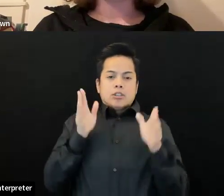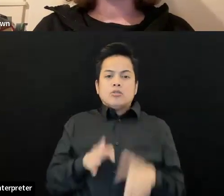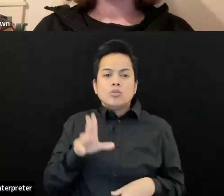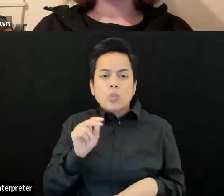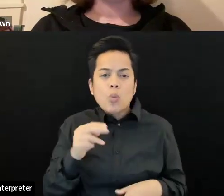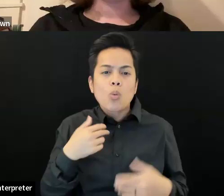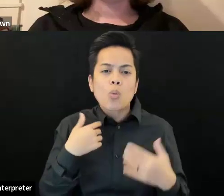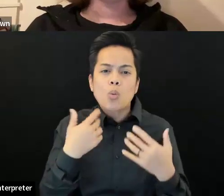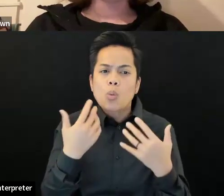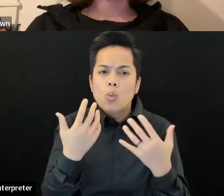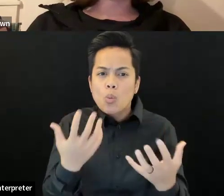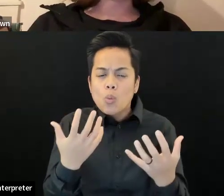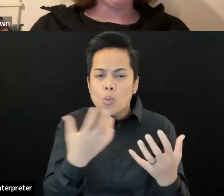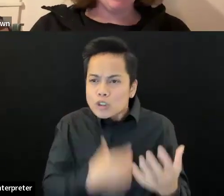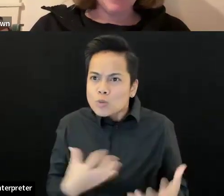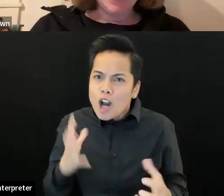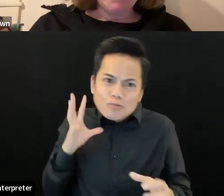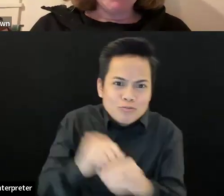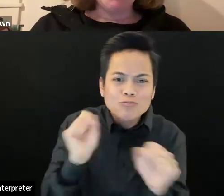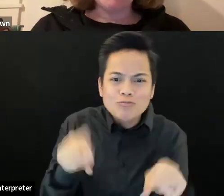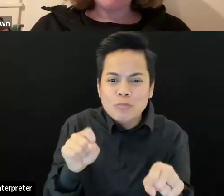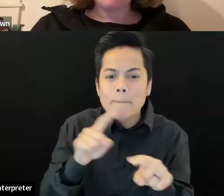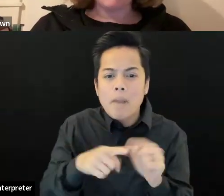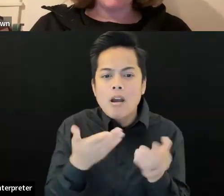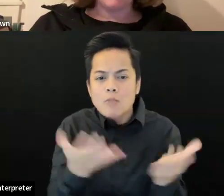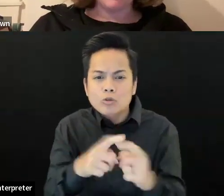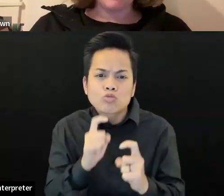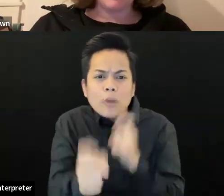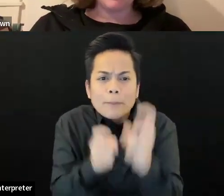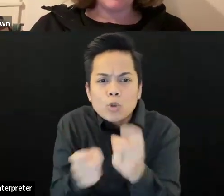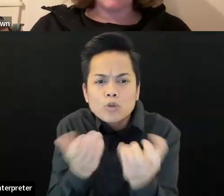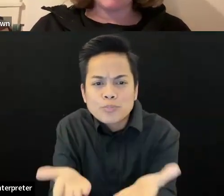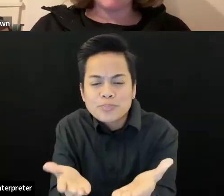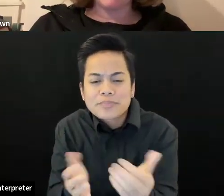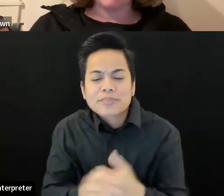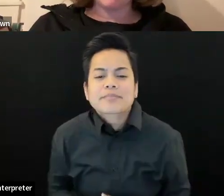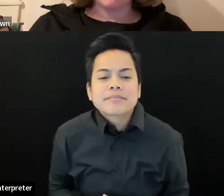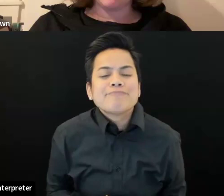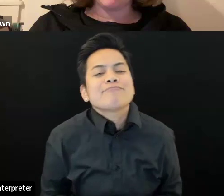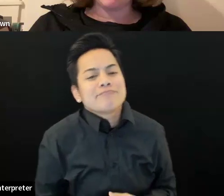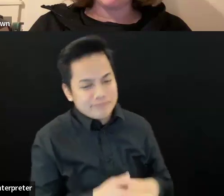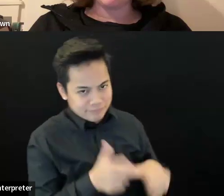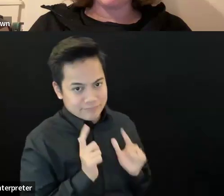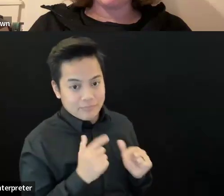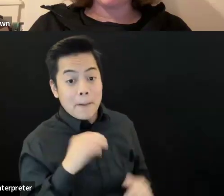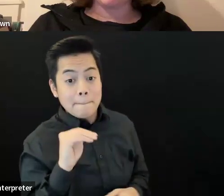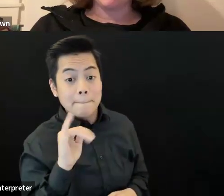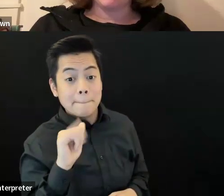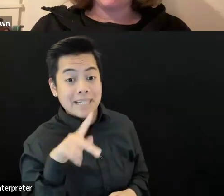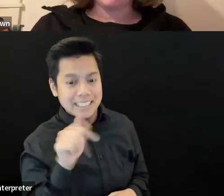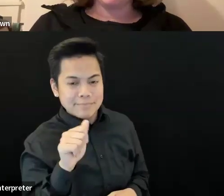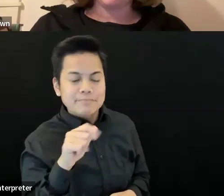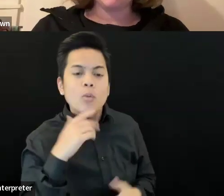talking about internships. Right. So yeah, we will, especially once we have the brick and mortar location